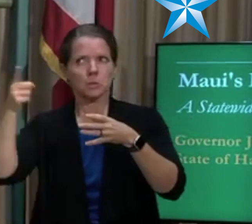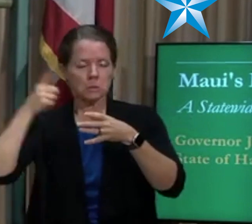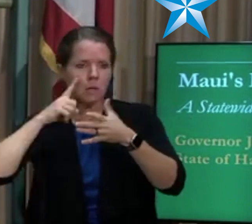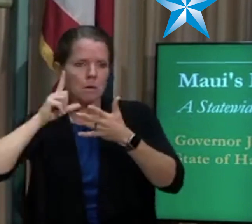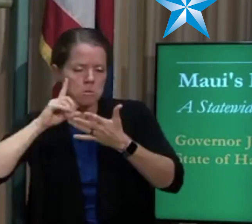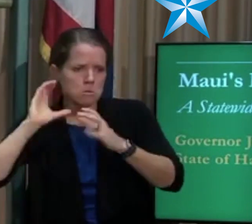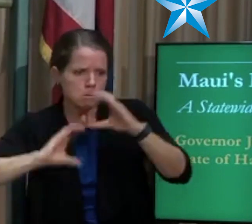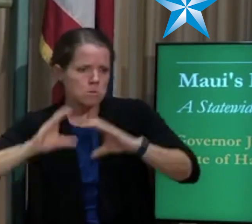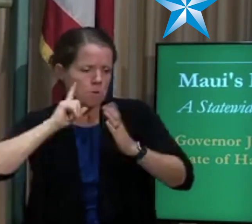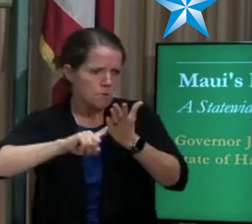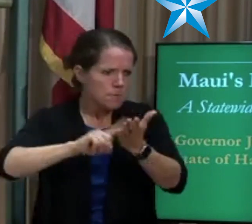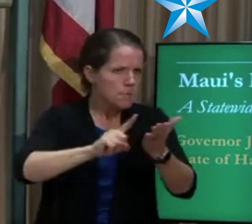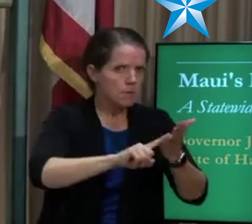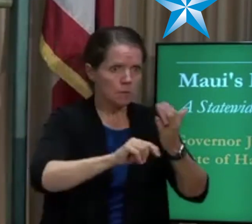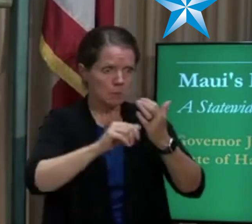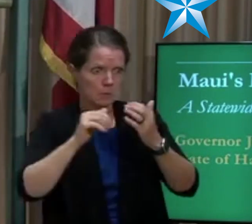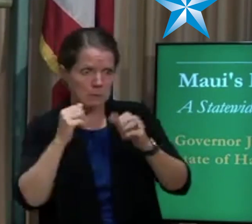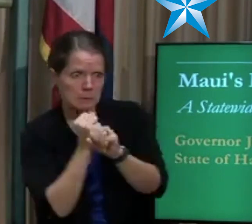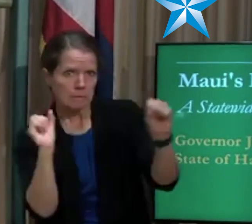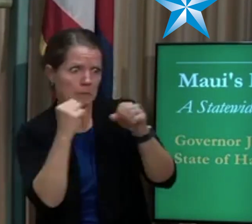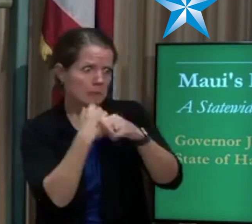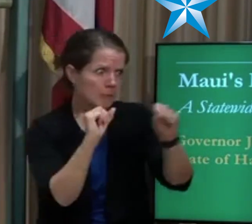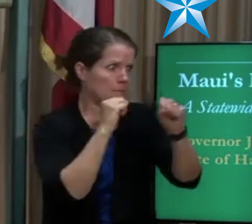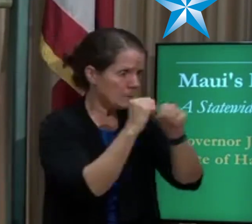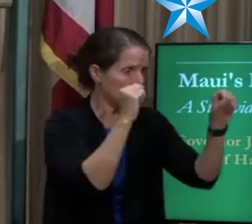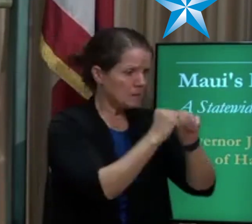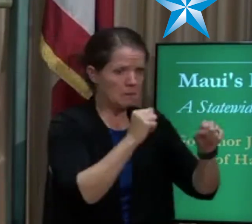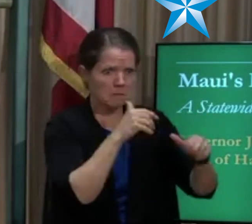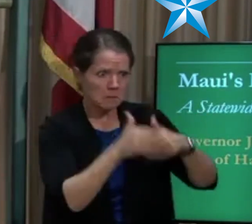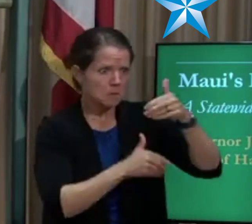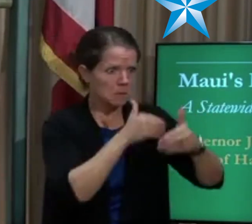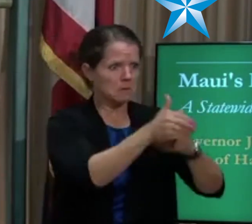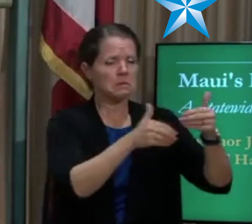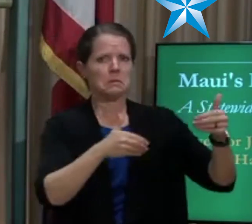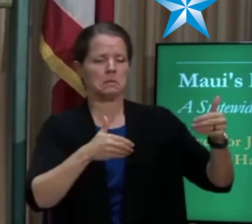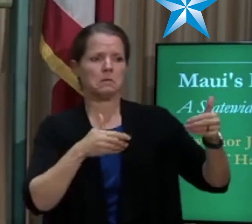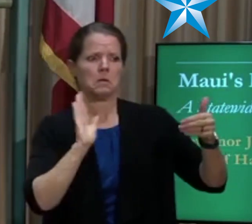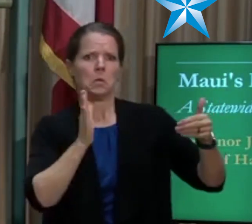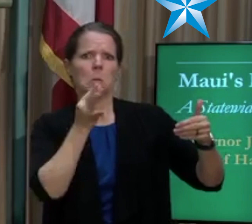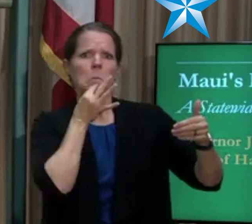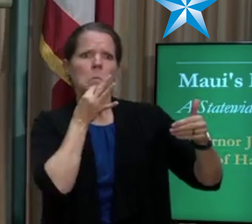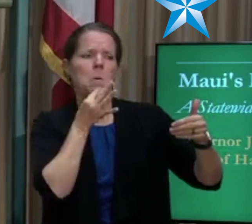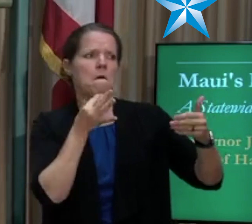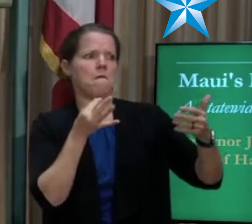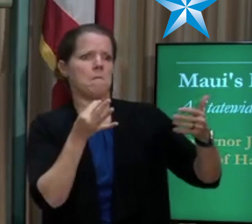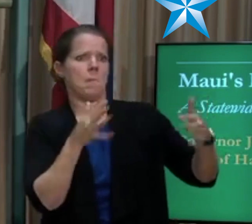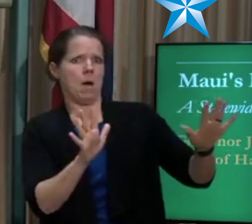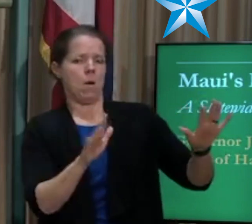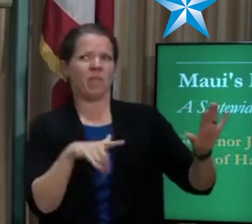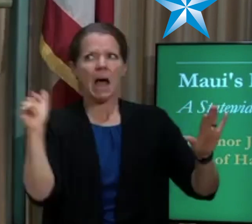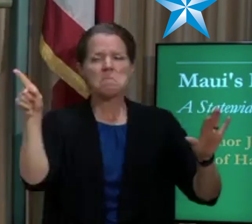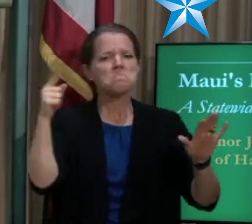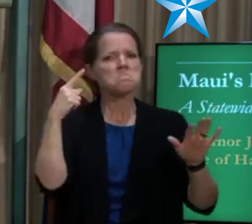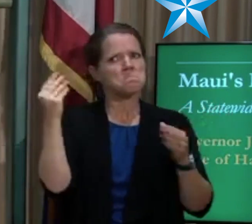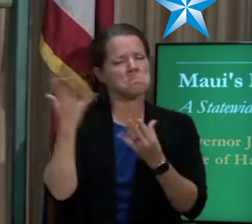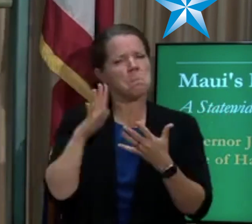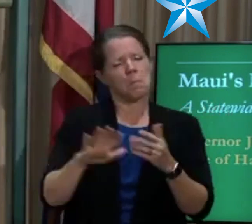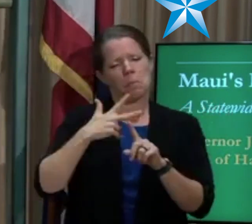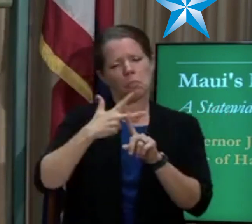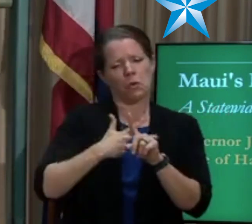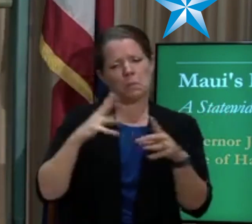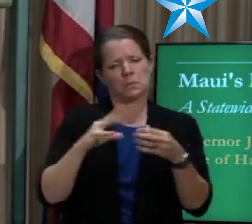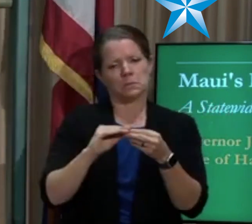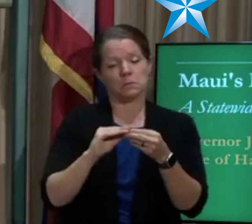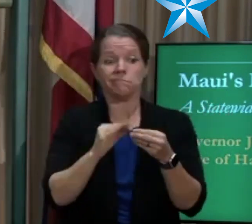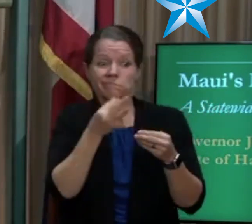that phase. They anticipated it was going to be three months total to get through to a safe space. There's going to be,